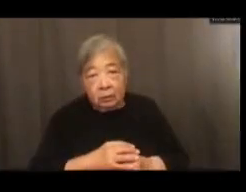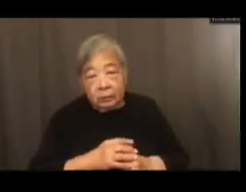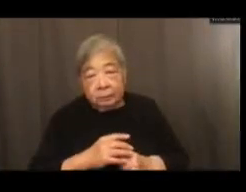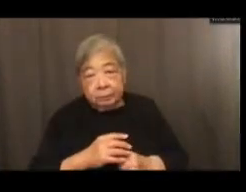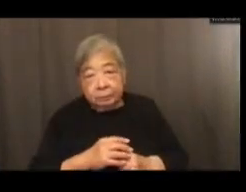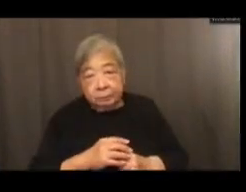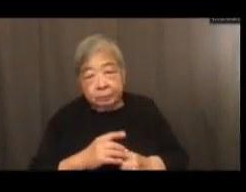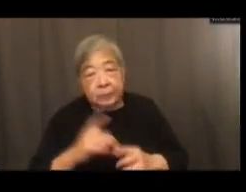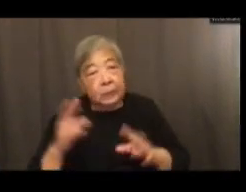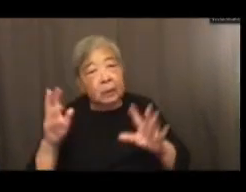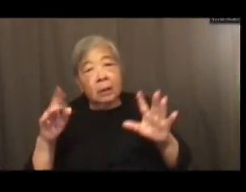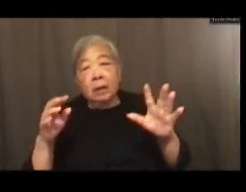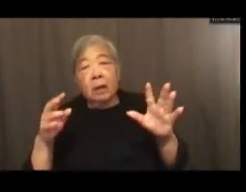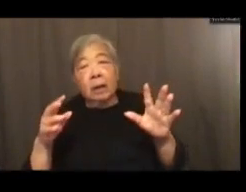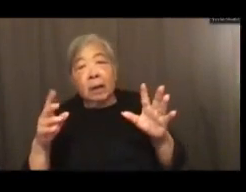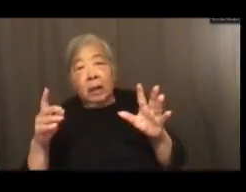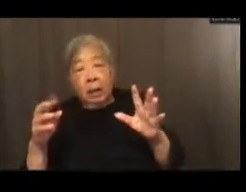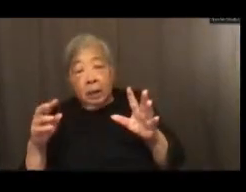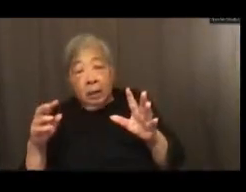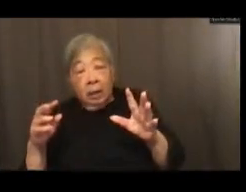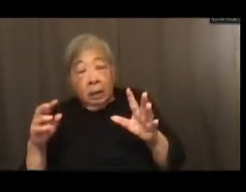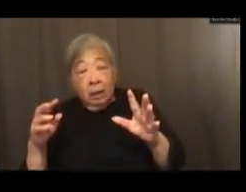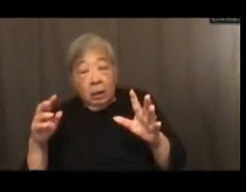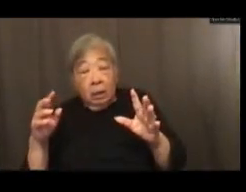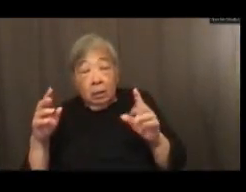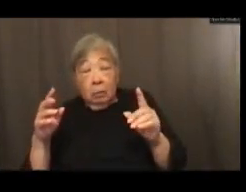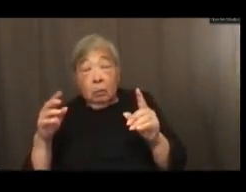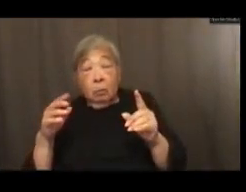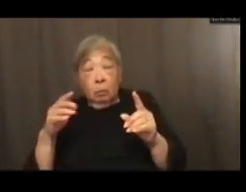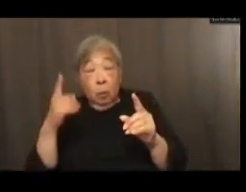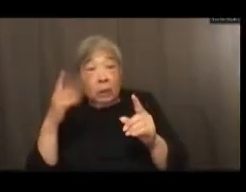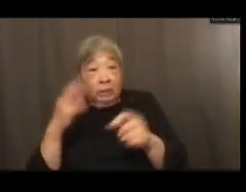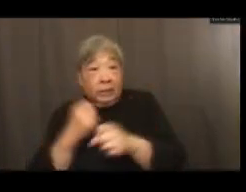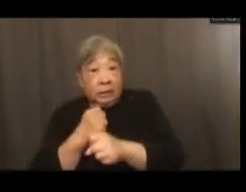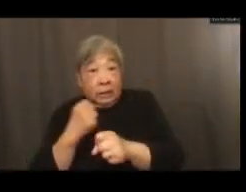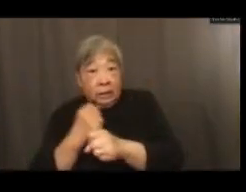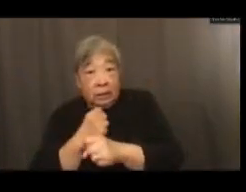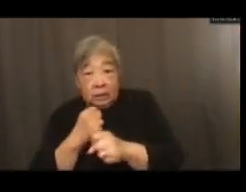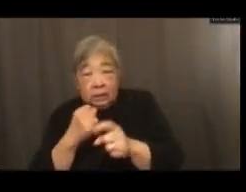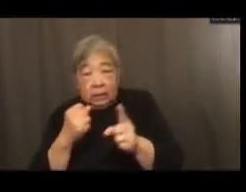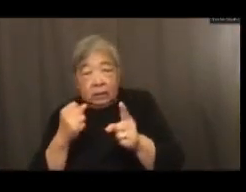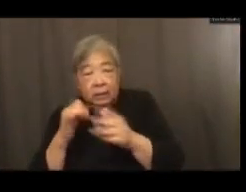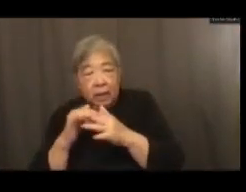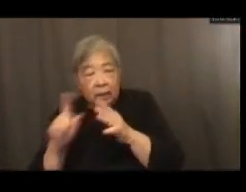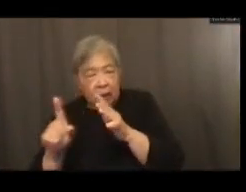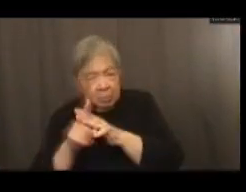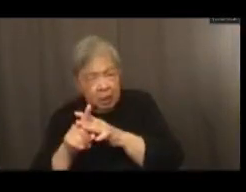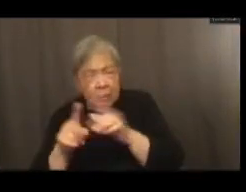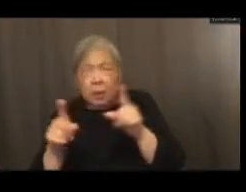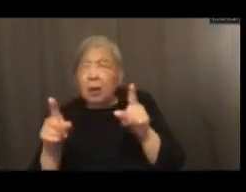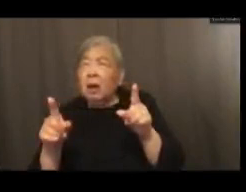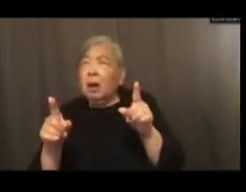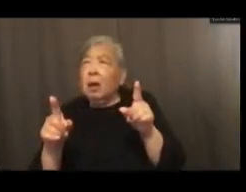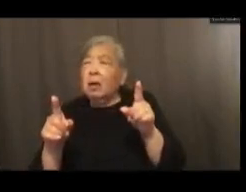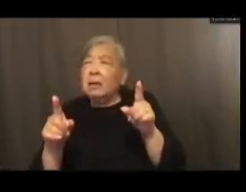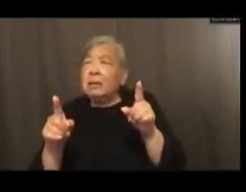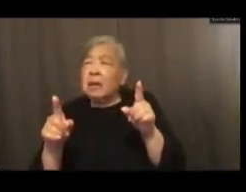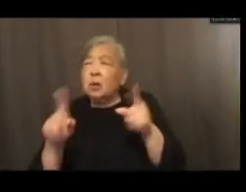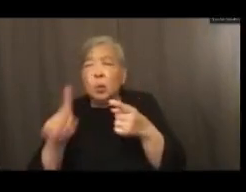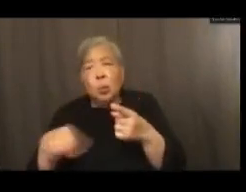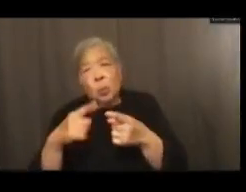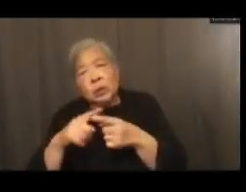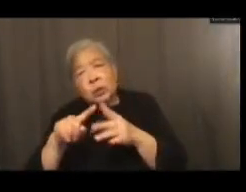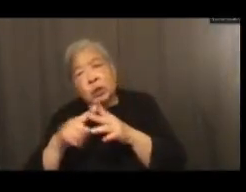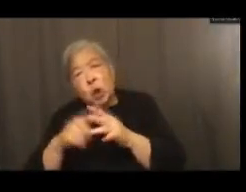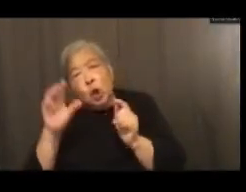McDonald's stores combined. And it really had never occurred to me that when you start